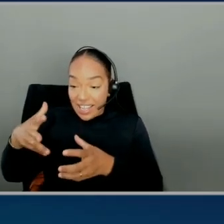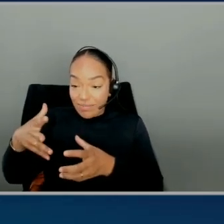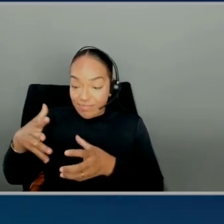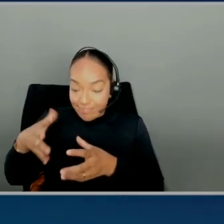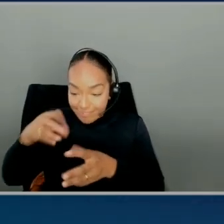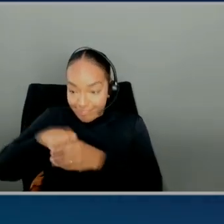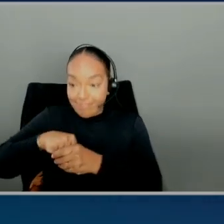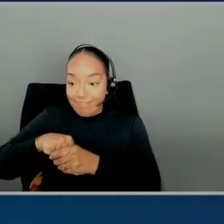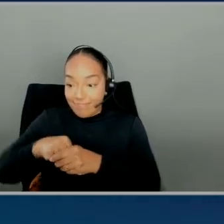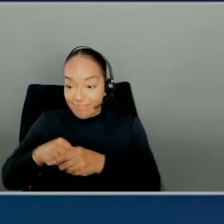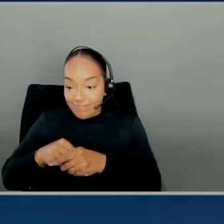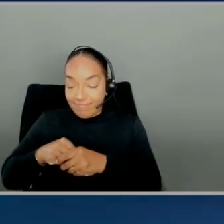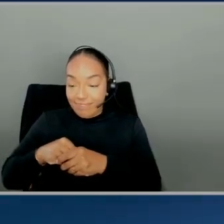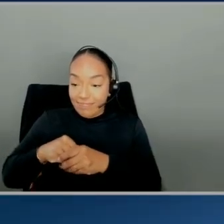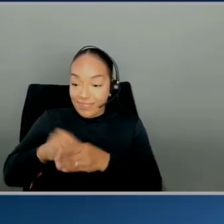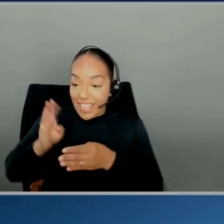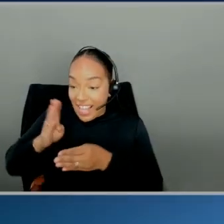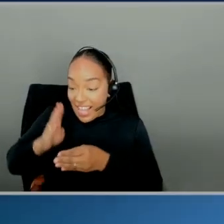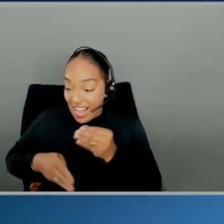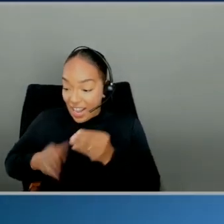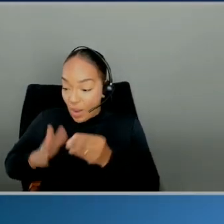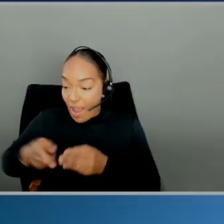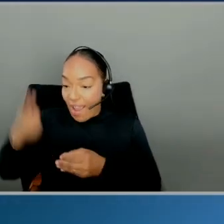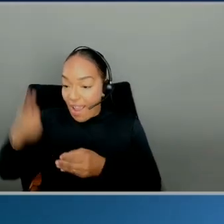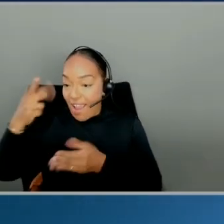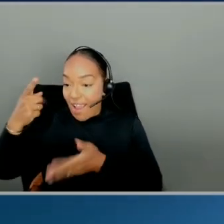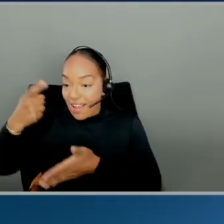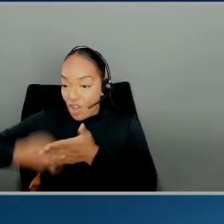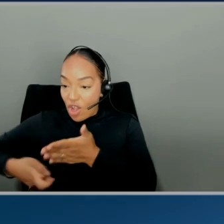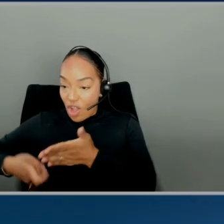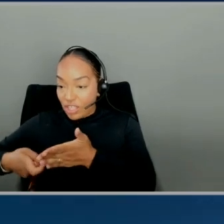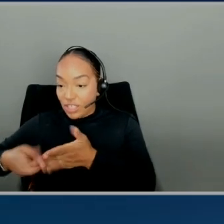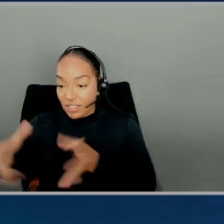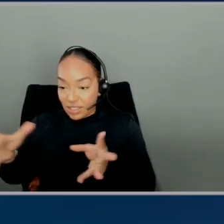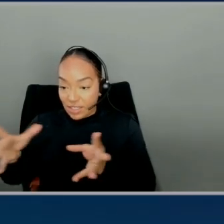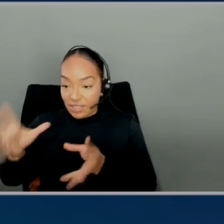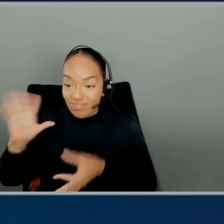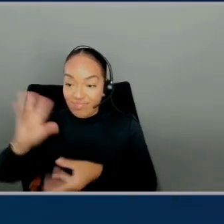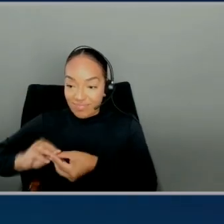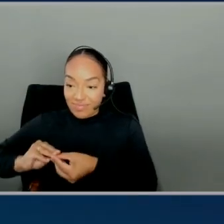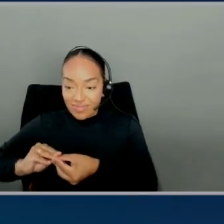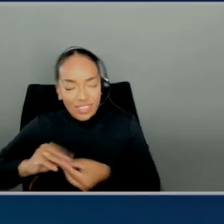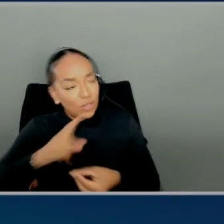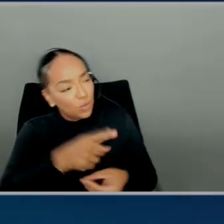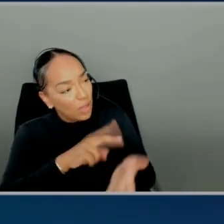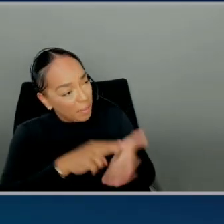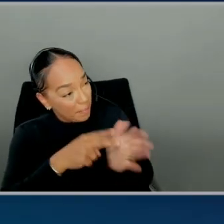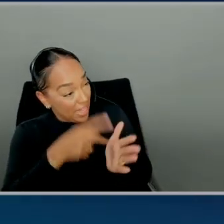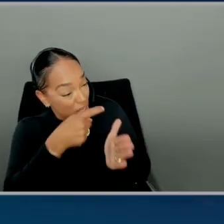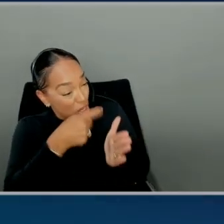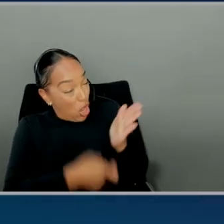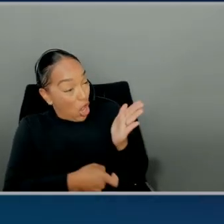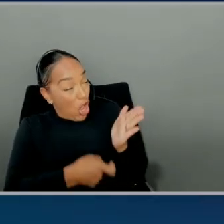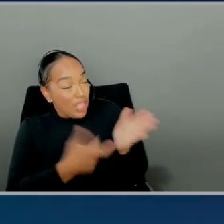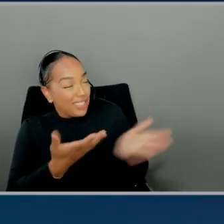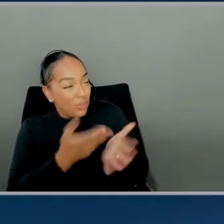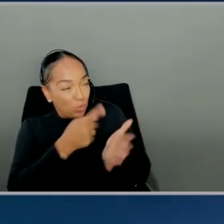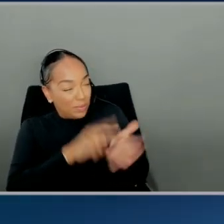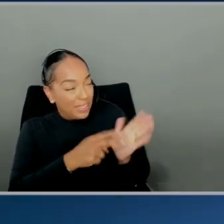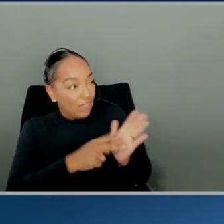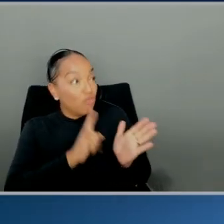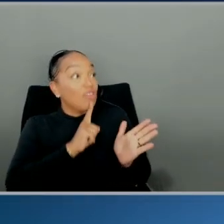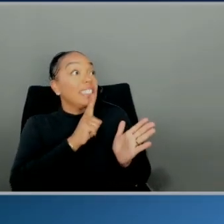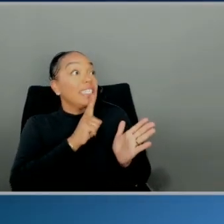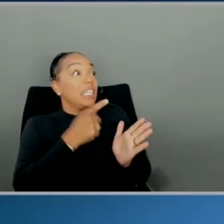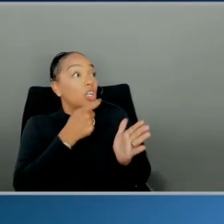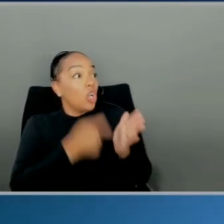the end, and so there's a high cost to it. And when you're saying cost, so what technically is real cost? That's not dollars. No,